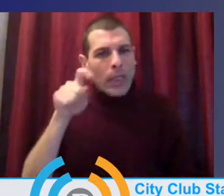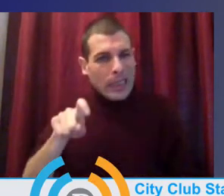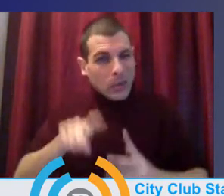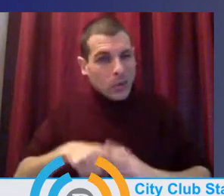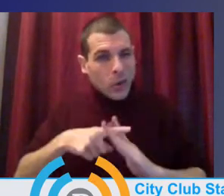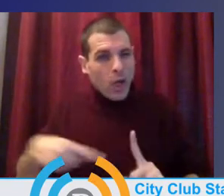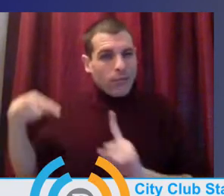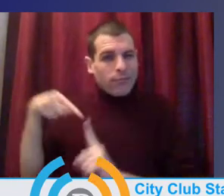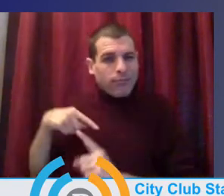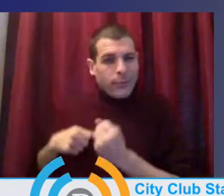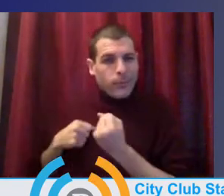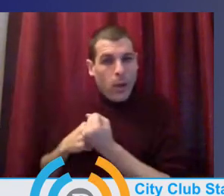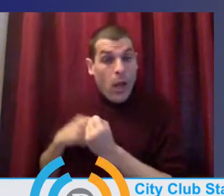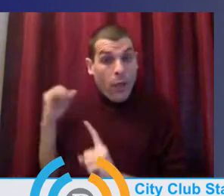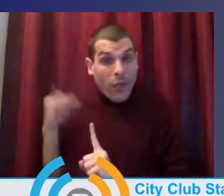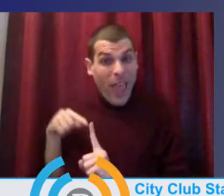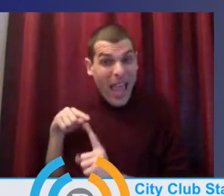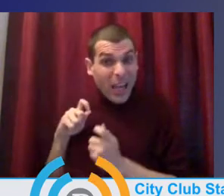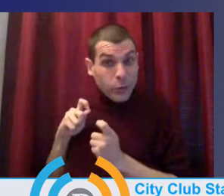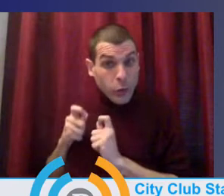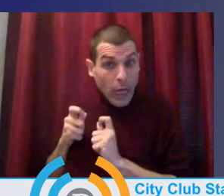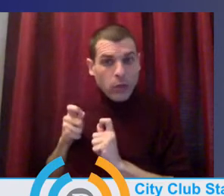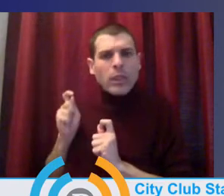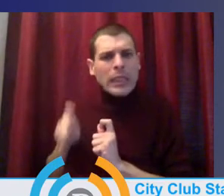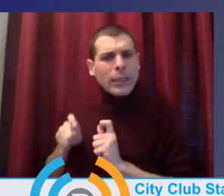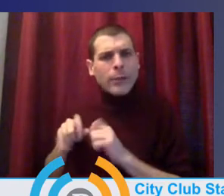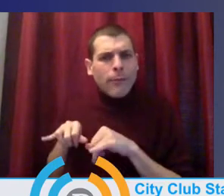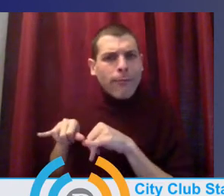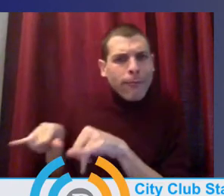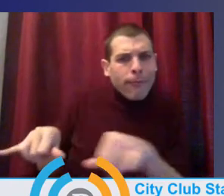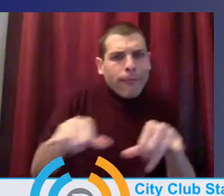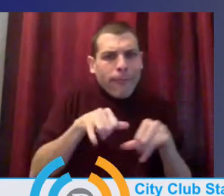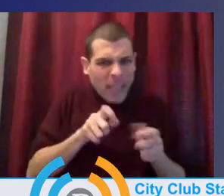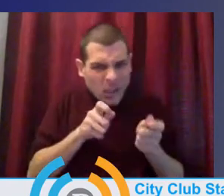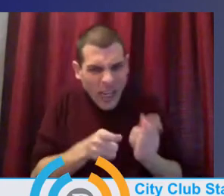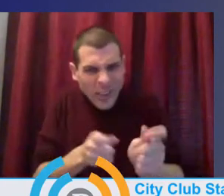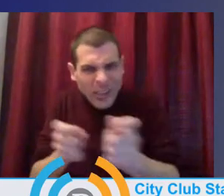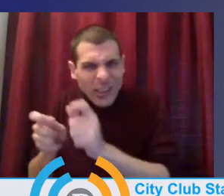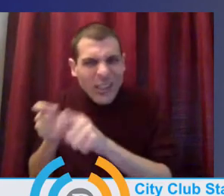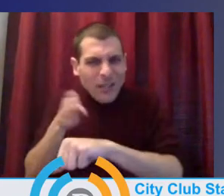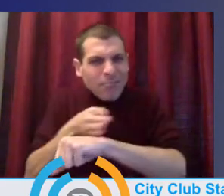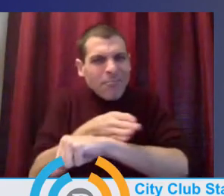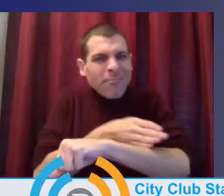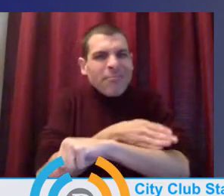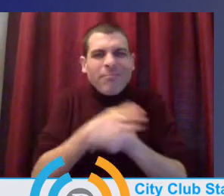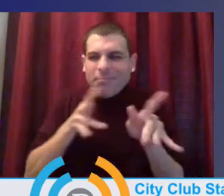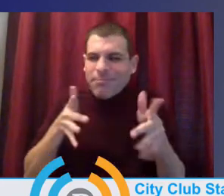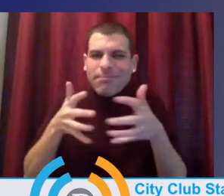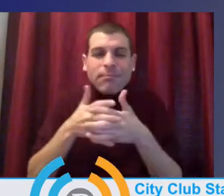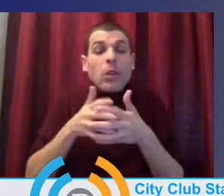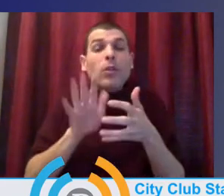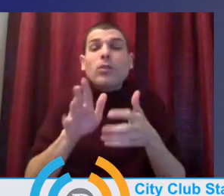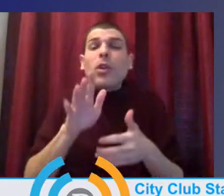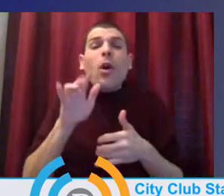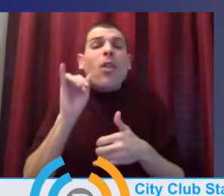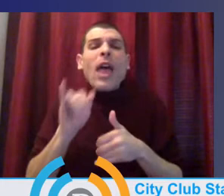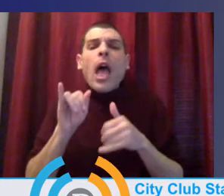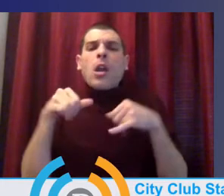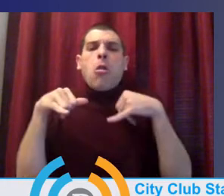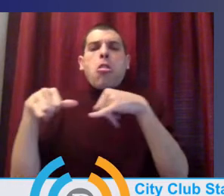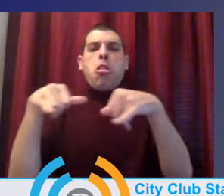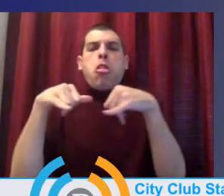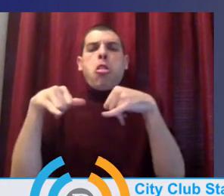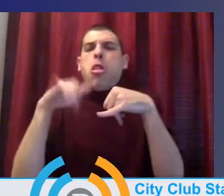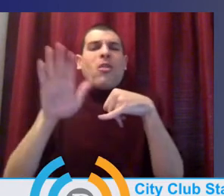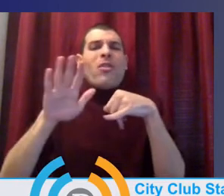and we're educators, the interconnectedness, that what's, that's what can't end up on the cutting room floor. We need an actual